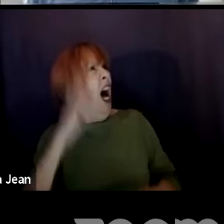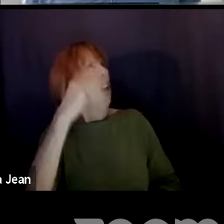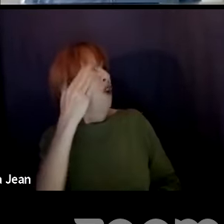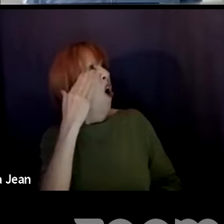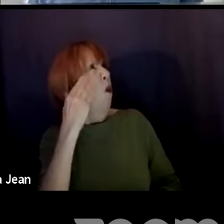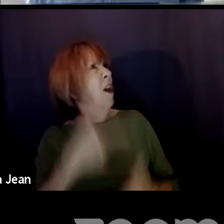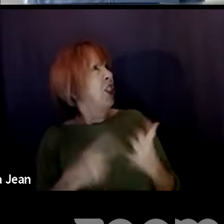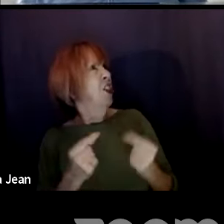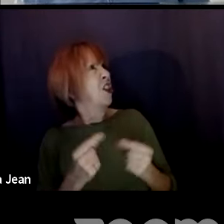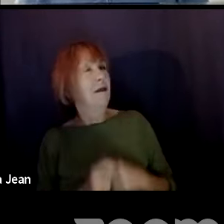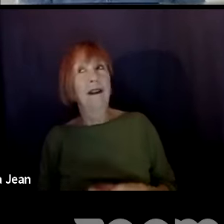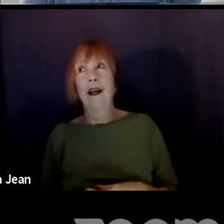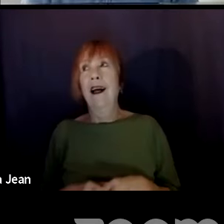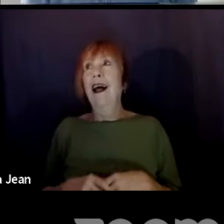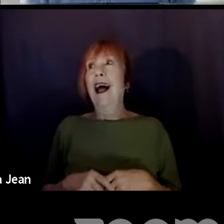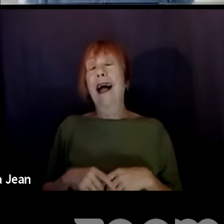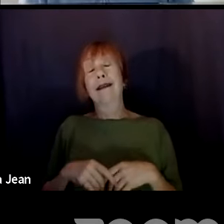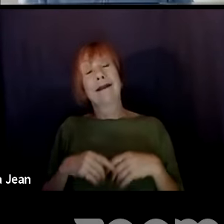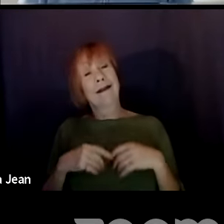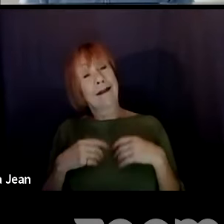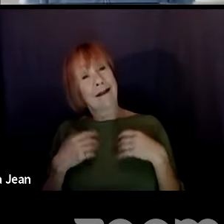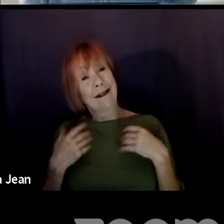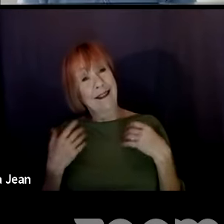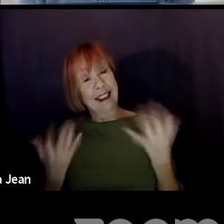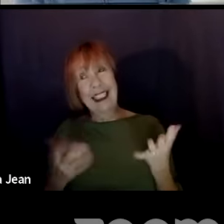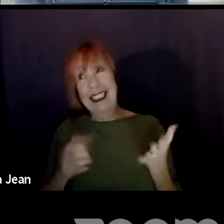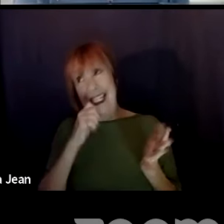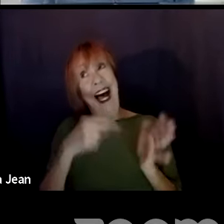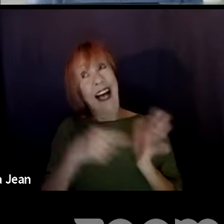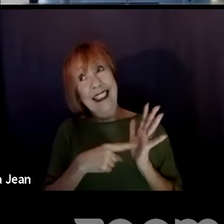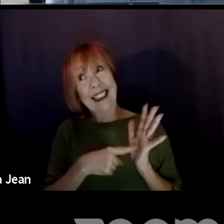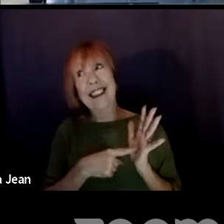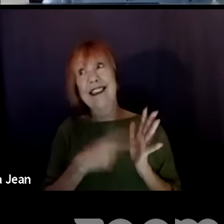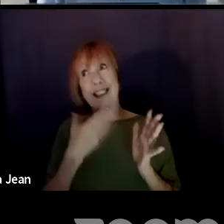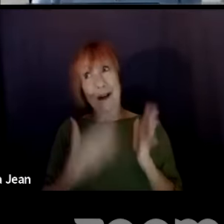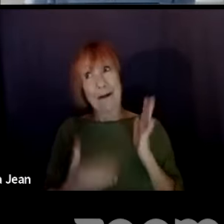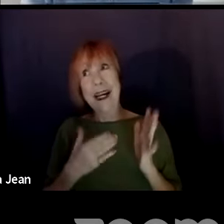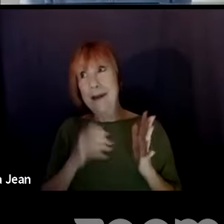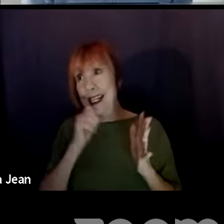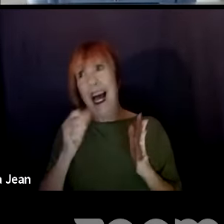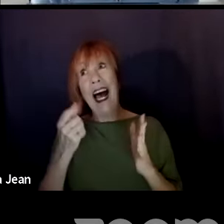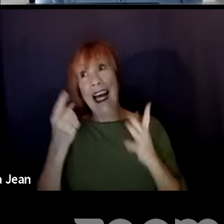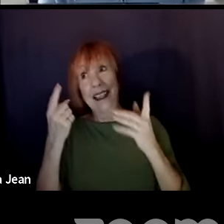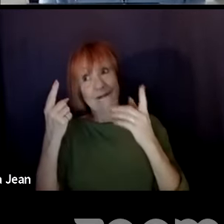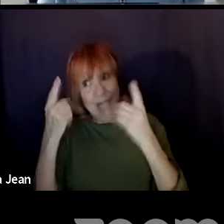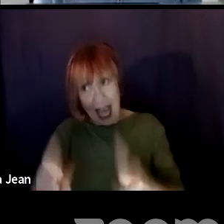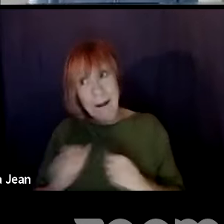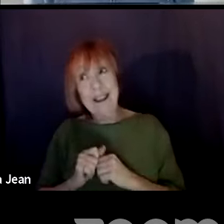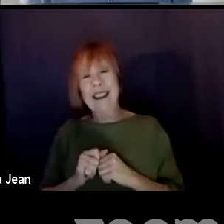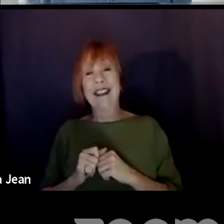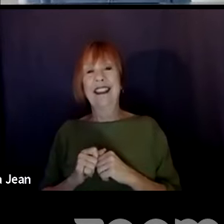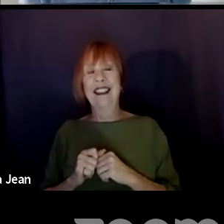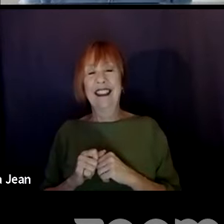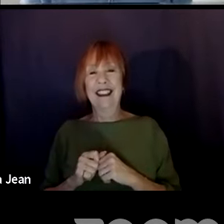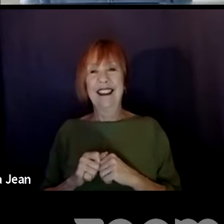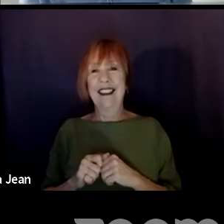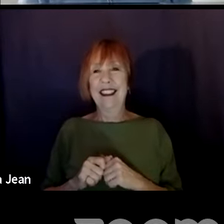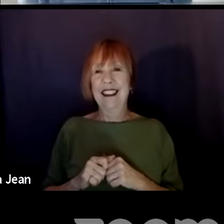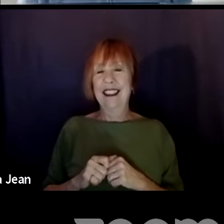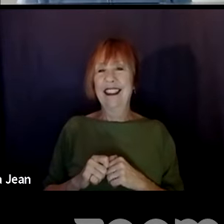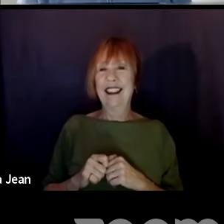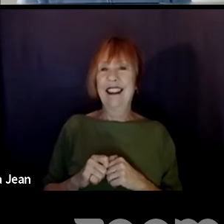I shoot it. Yeah. Like, well, it's not on the page, so it might not come out. Can I add something as well?